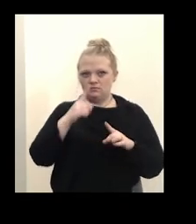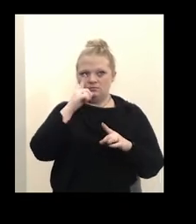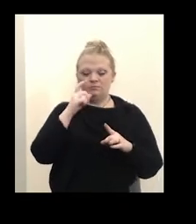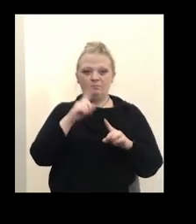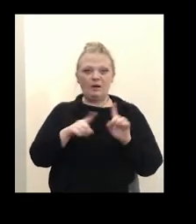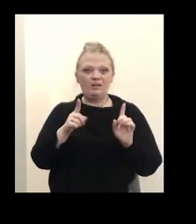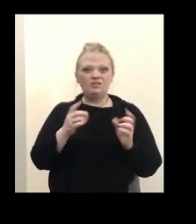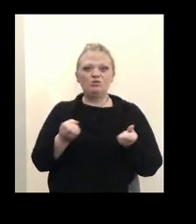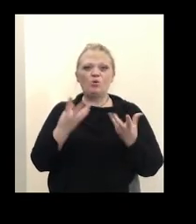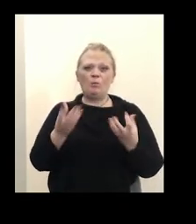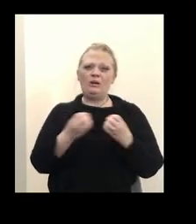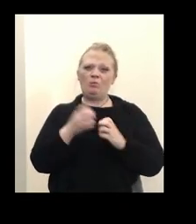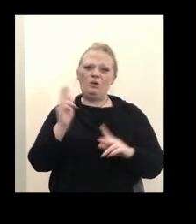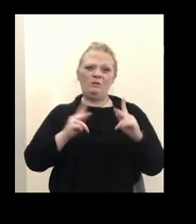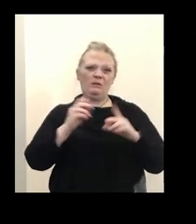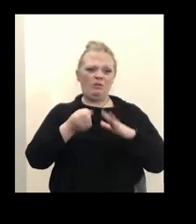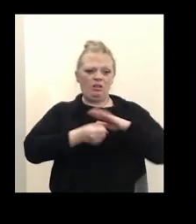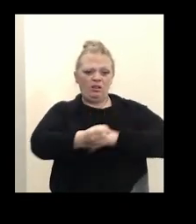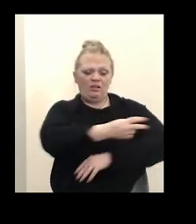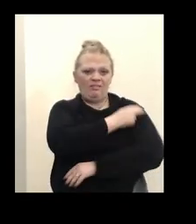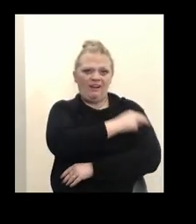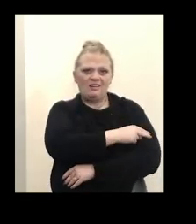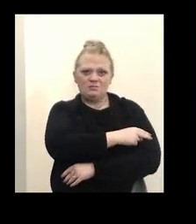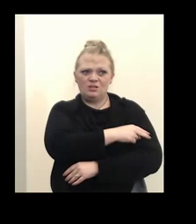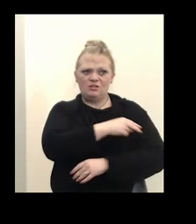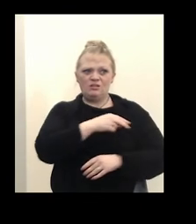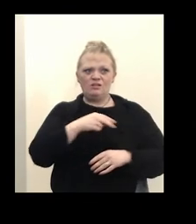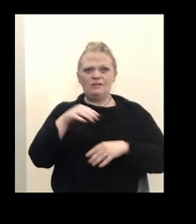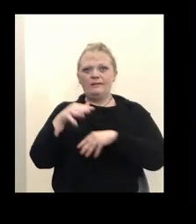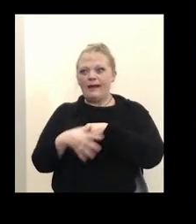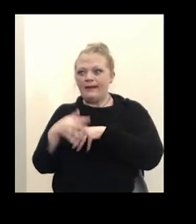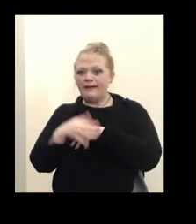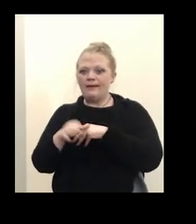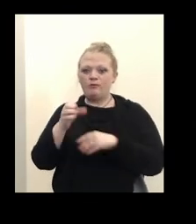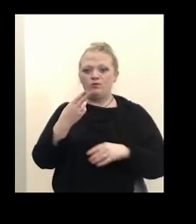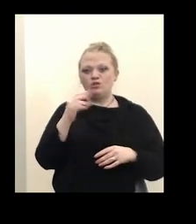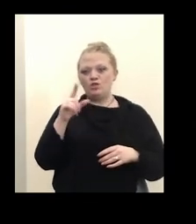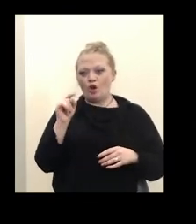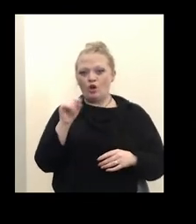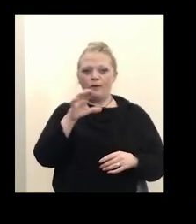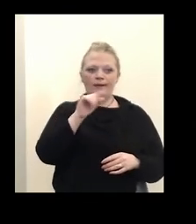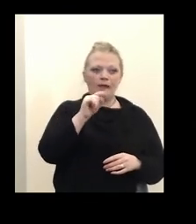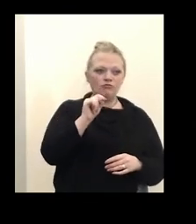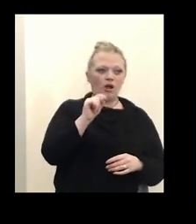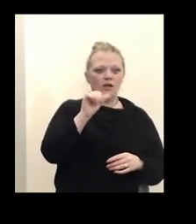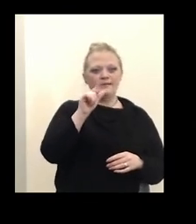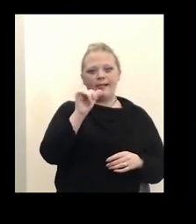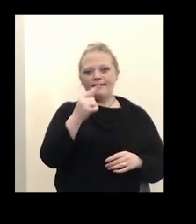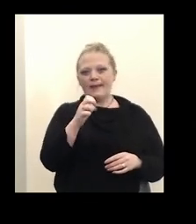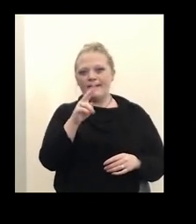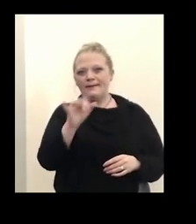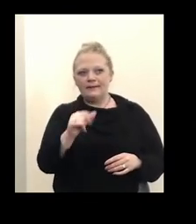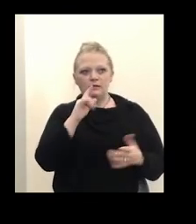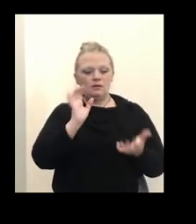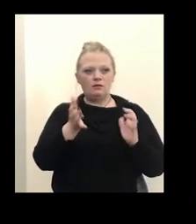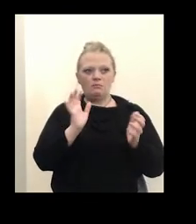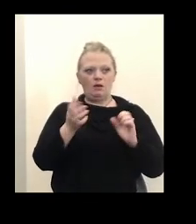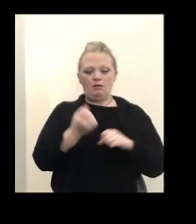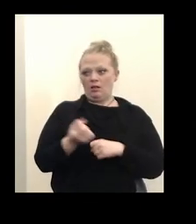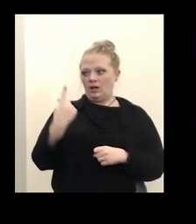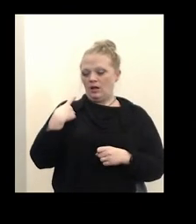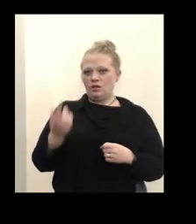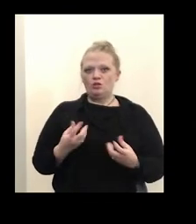COVID-19 in the hospitals in Niagara, Chautauqua, Cattaraugus, and Allegheny County than ever before during the pandemic.